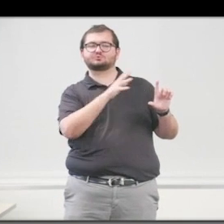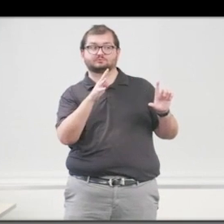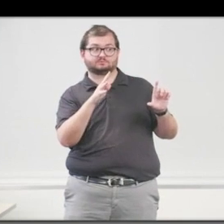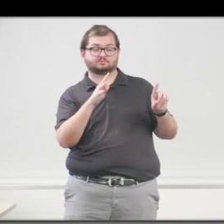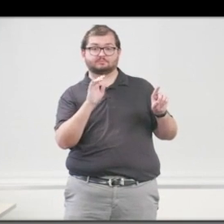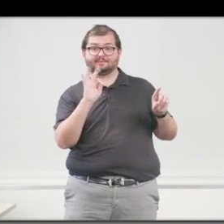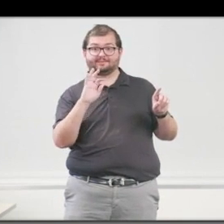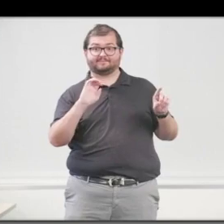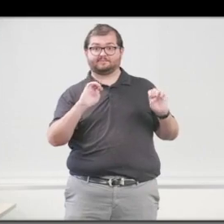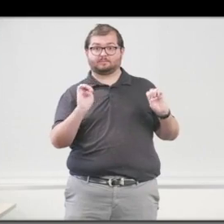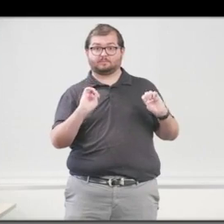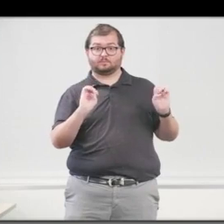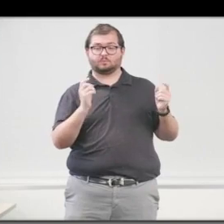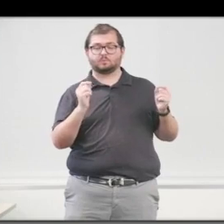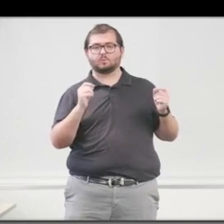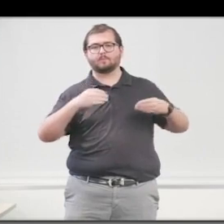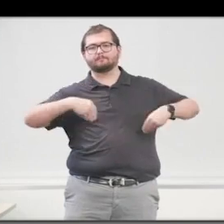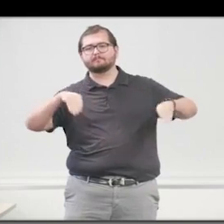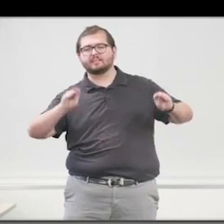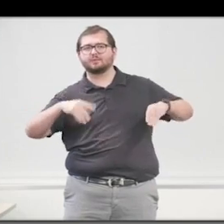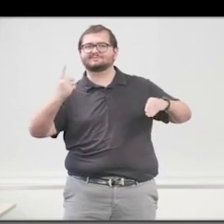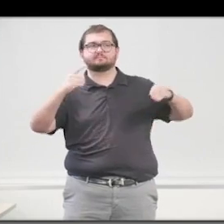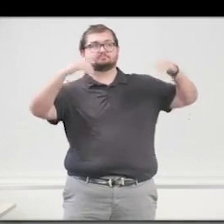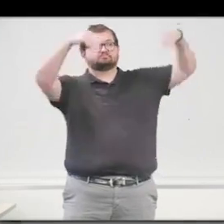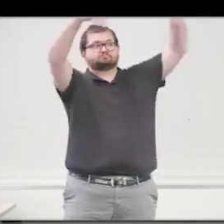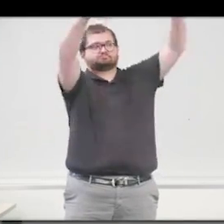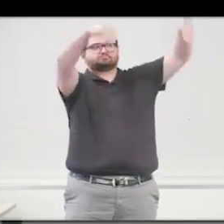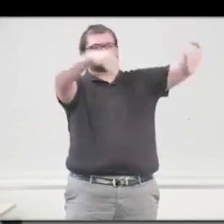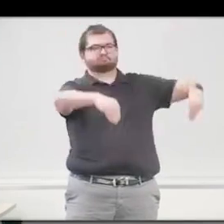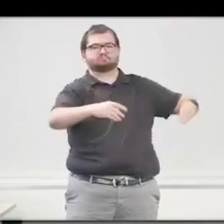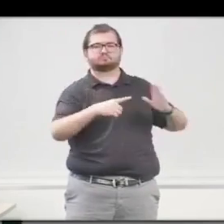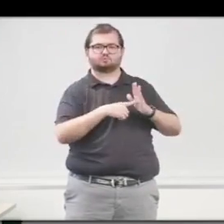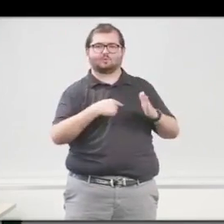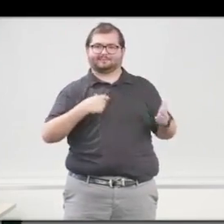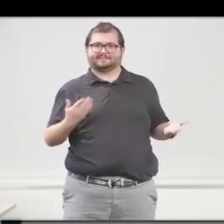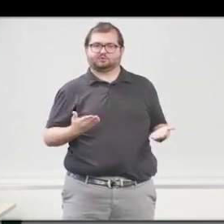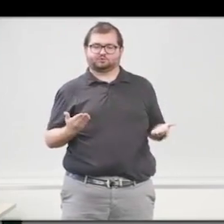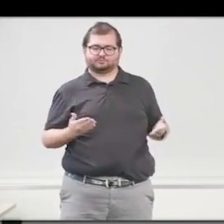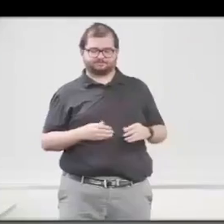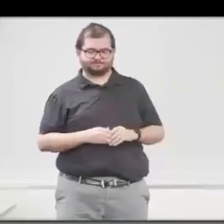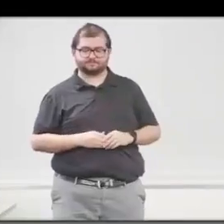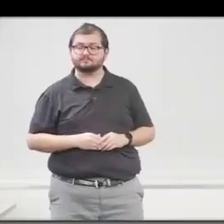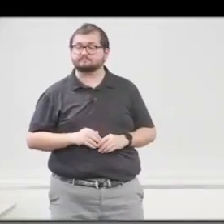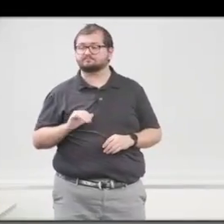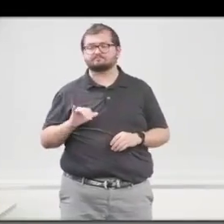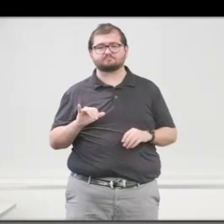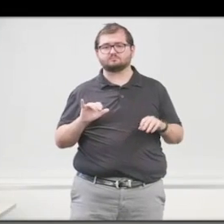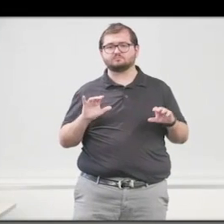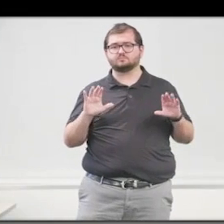emergency, they would put a blanket or something to indicate that they're there. So, that's a great, great